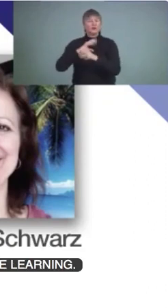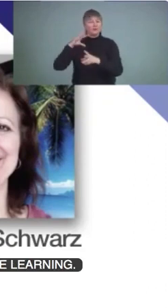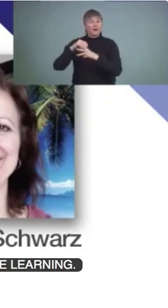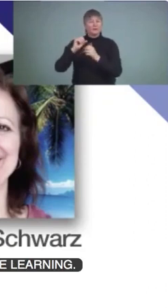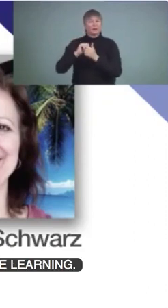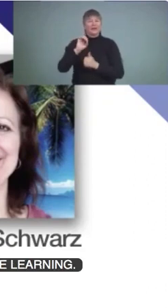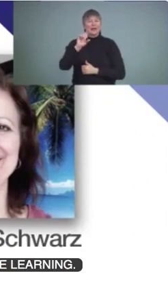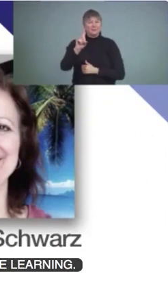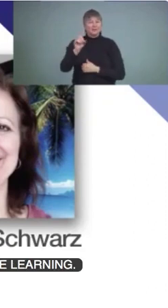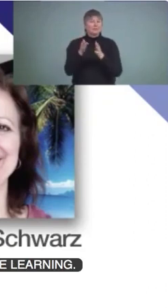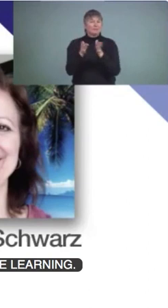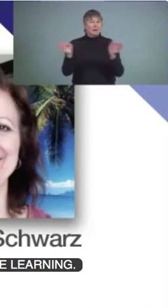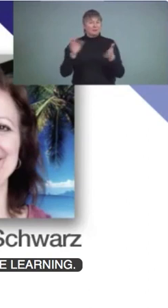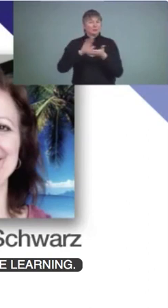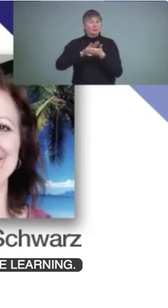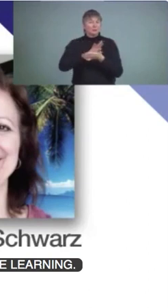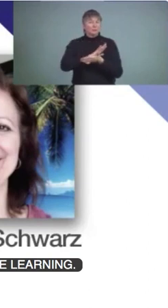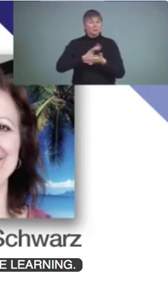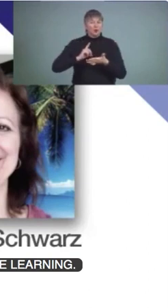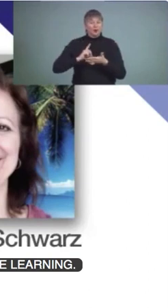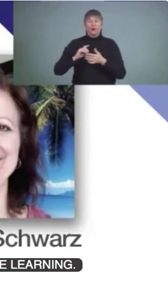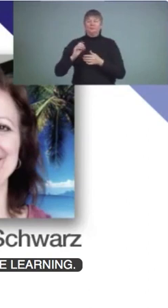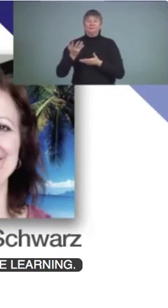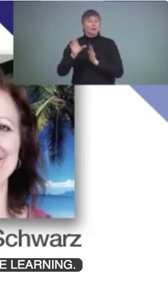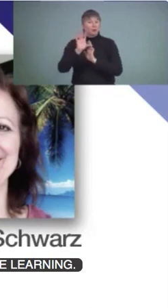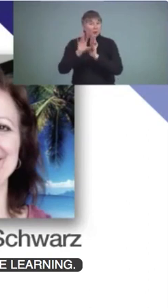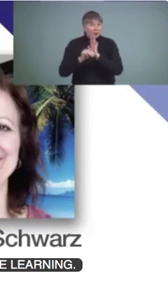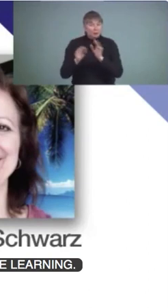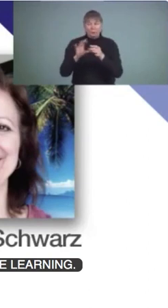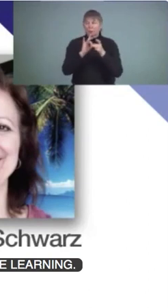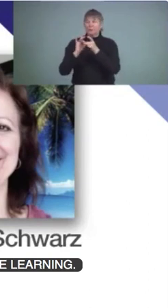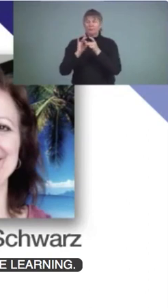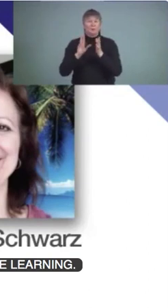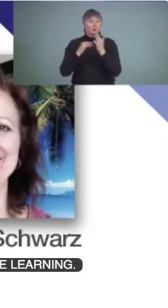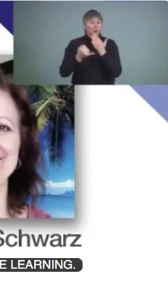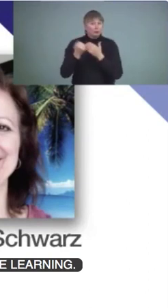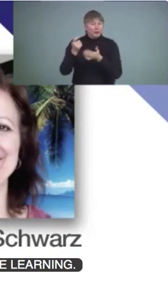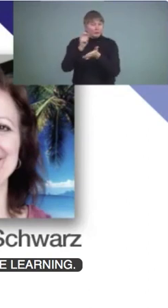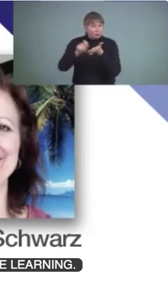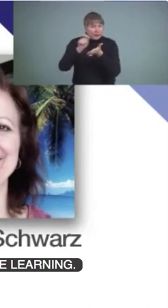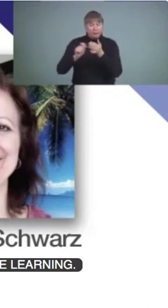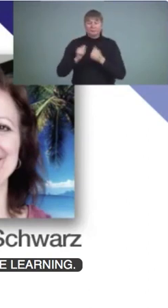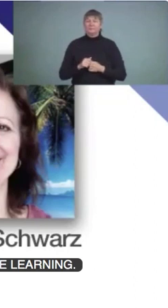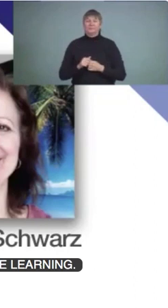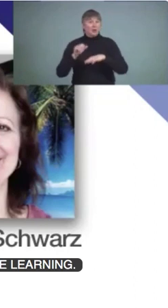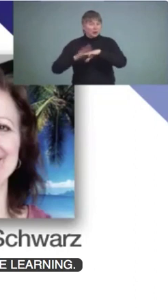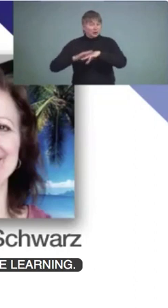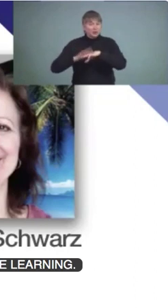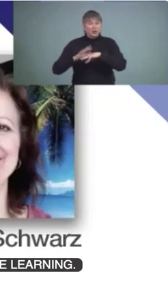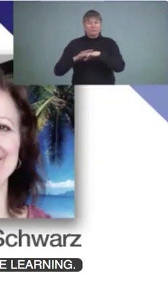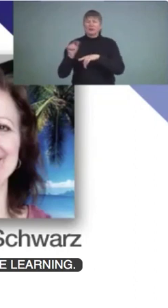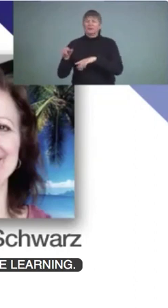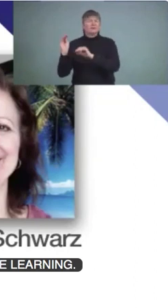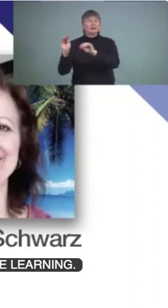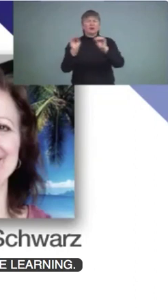teacher, curriculum coordinator, project writer, and consultant. She has taught a variety of